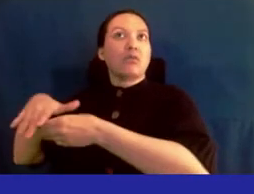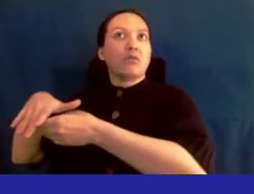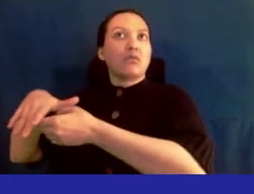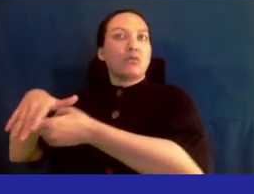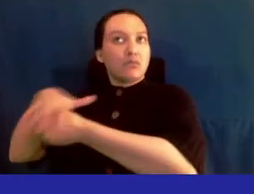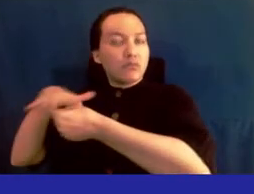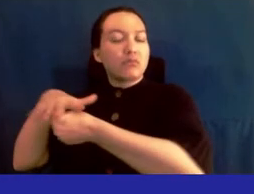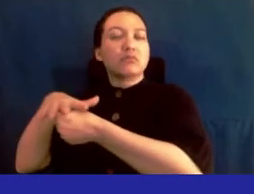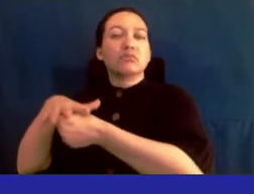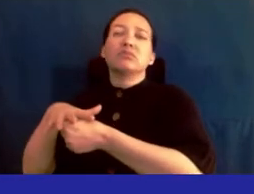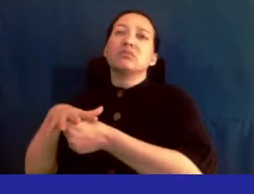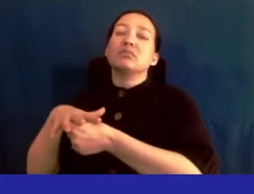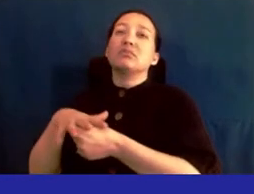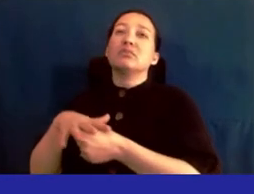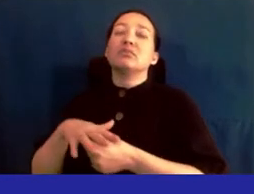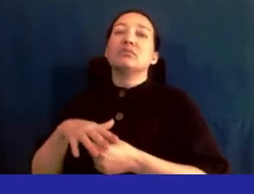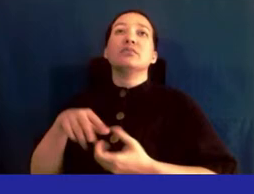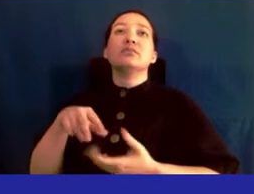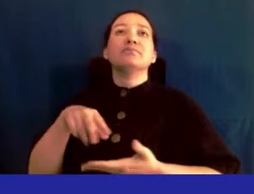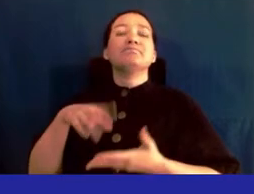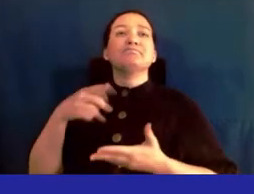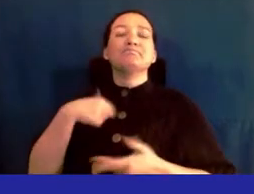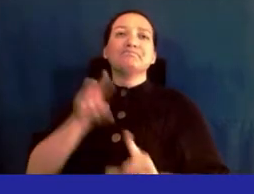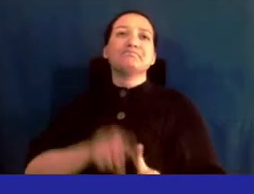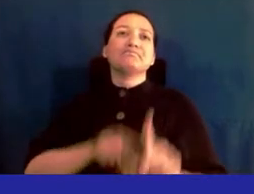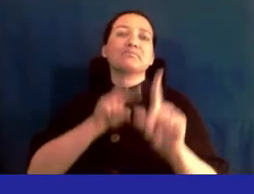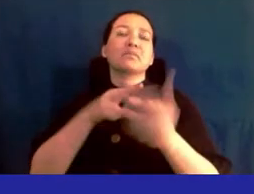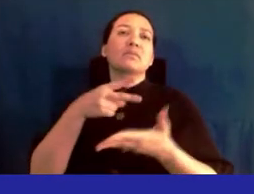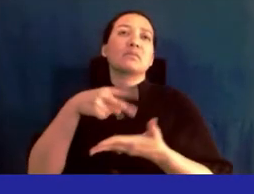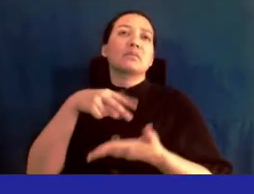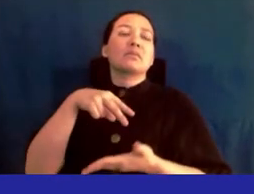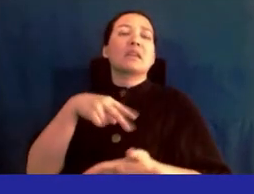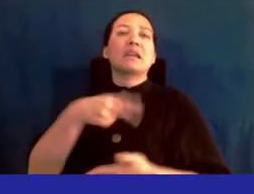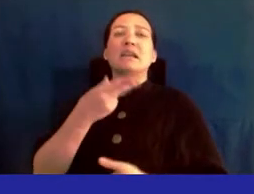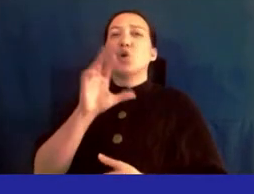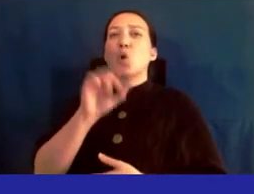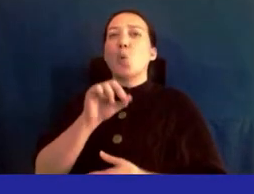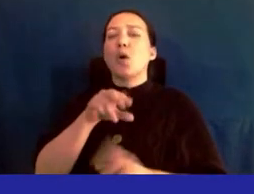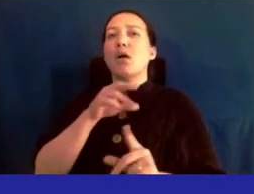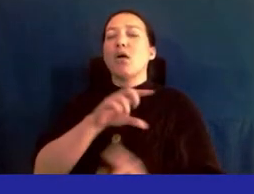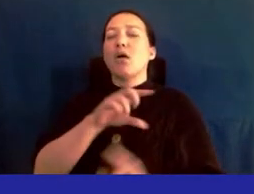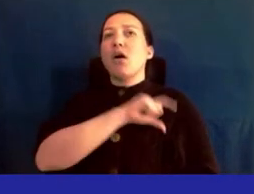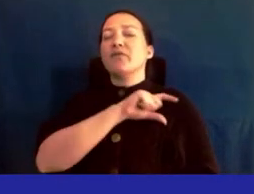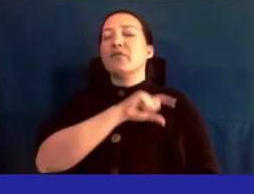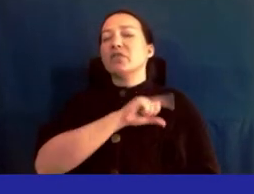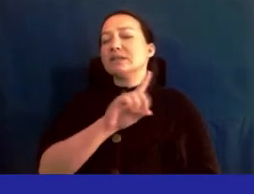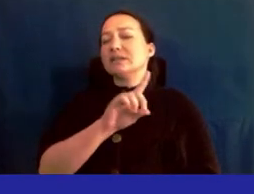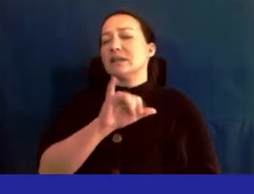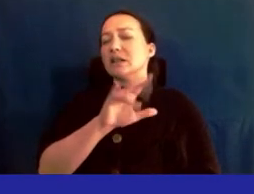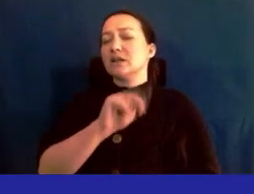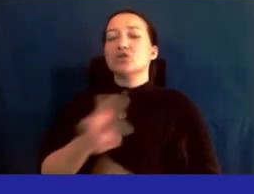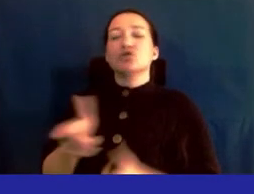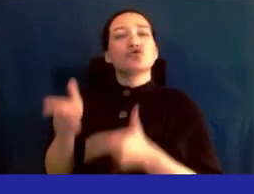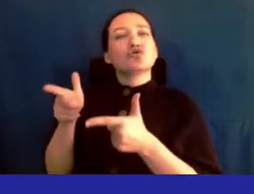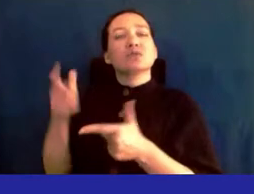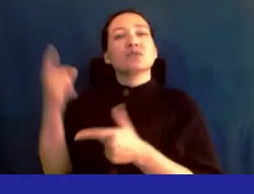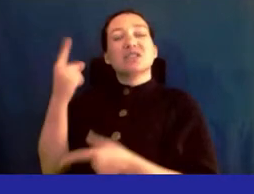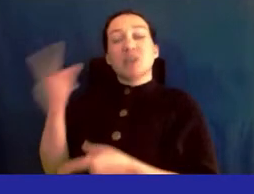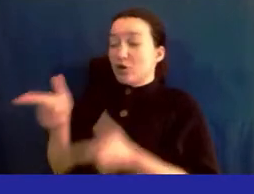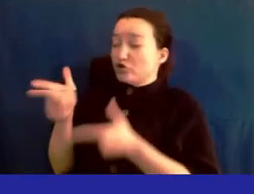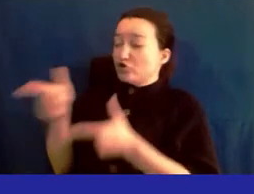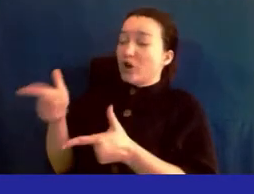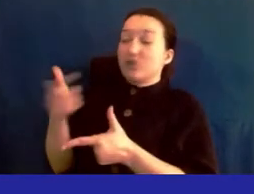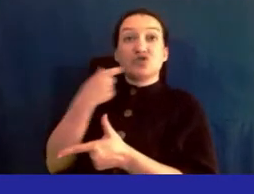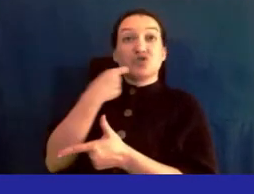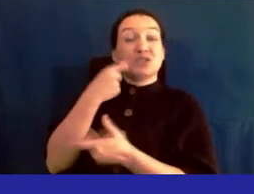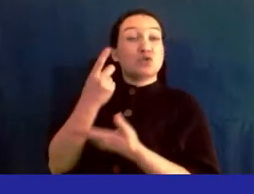our fallen hero officer dillard who was shot on the peninsula just two